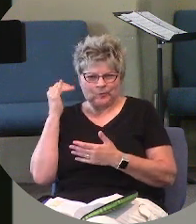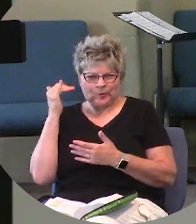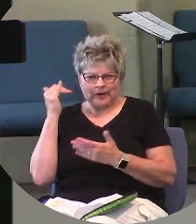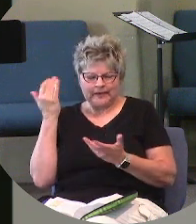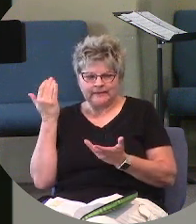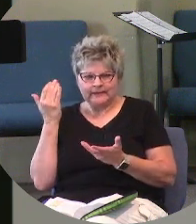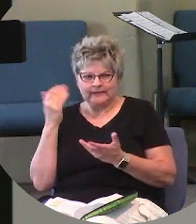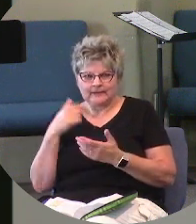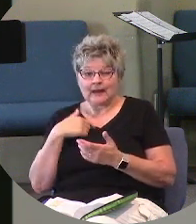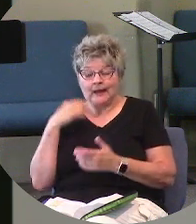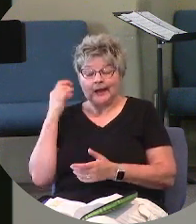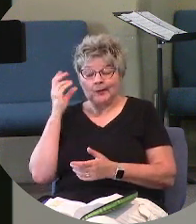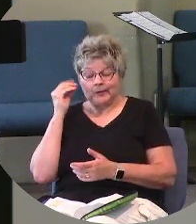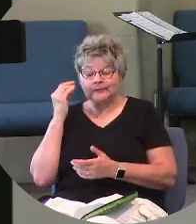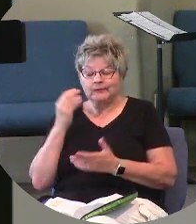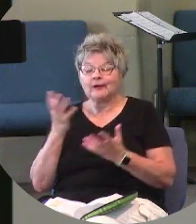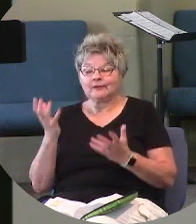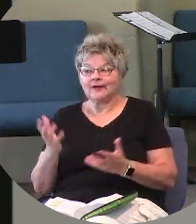I wonder a lot.